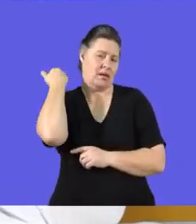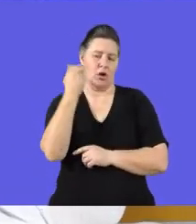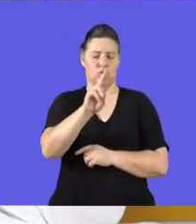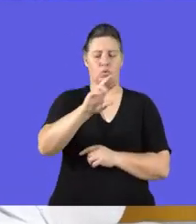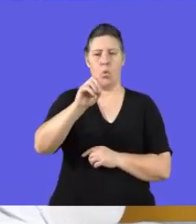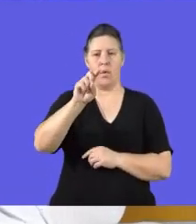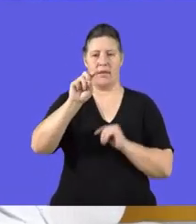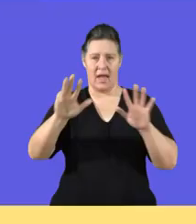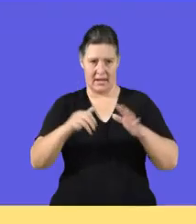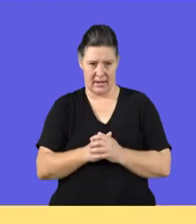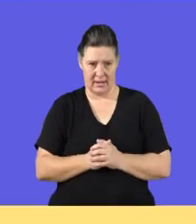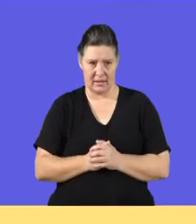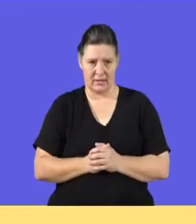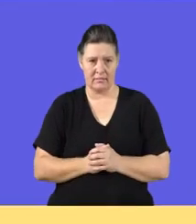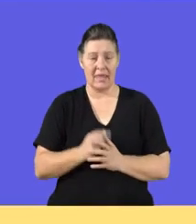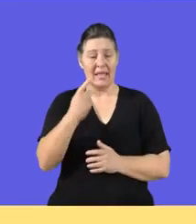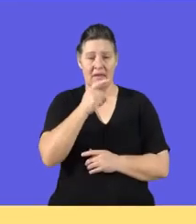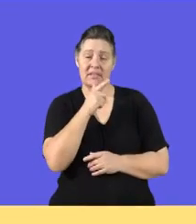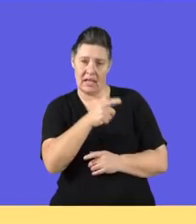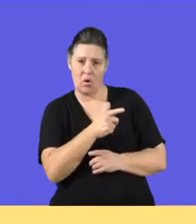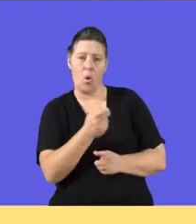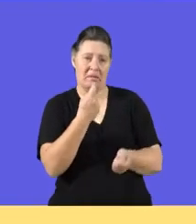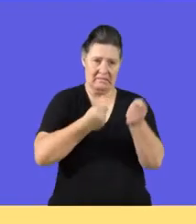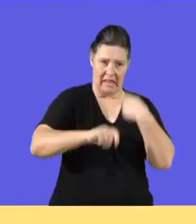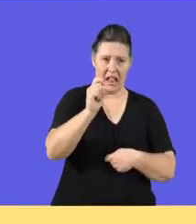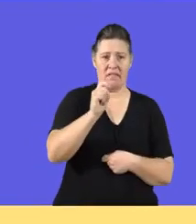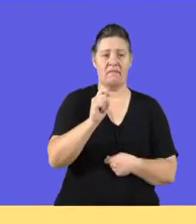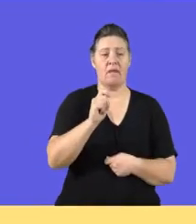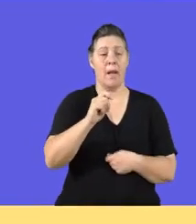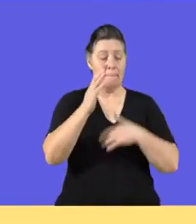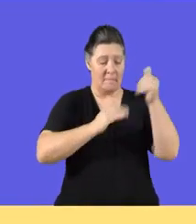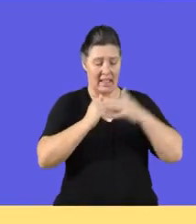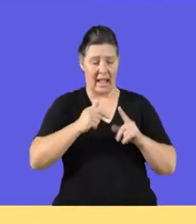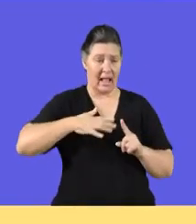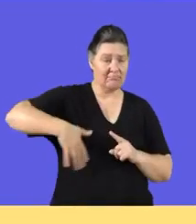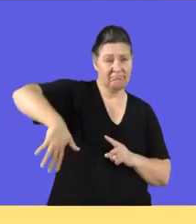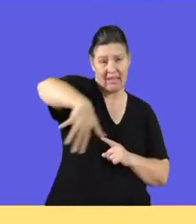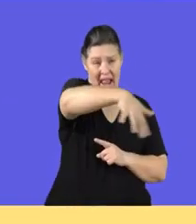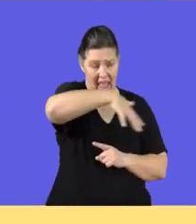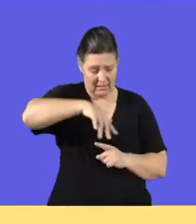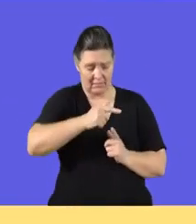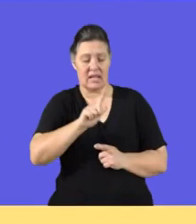the year 2019. Recently, David has been told that he can sell the London buildings for